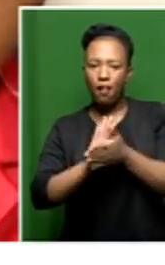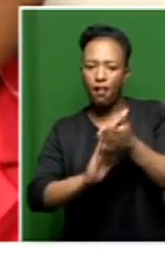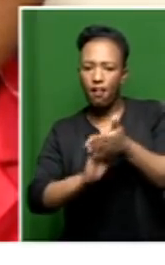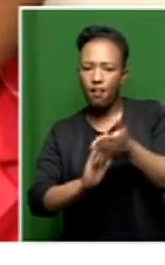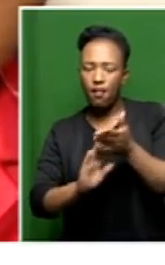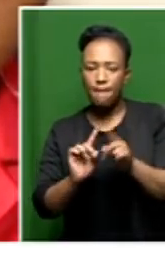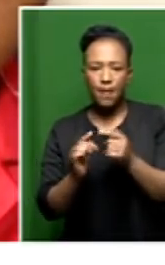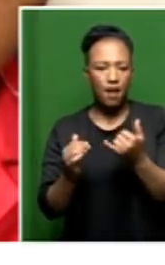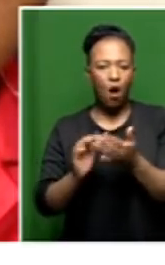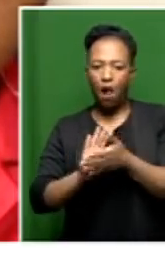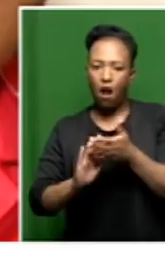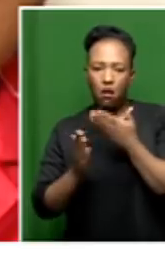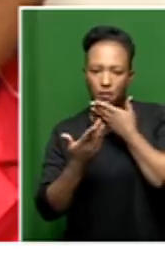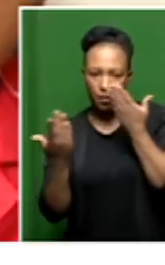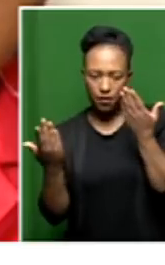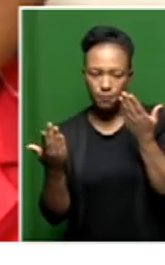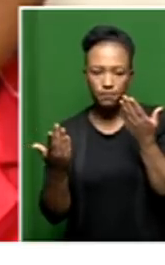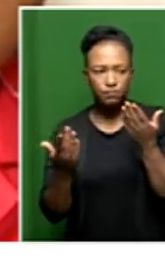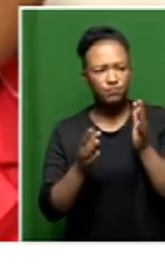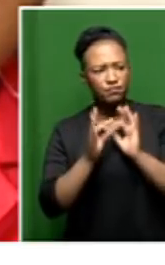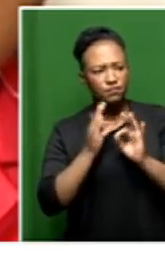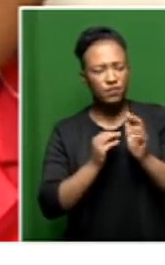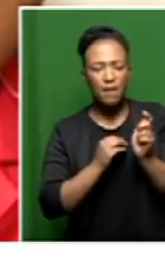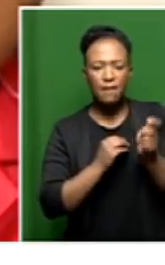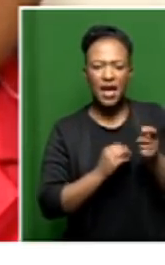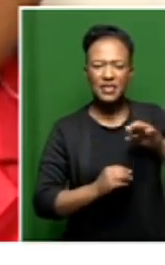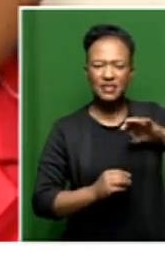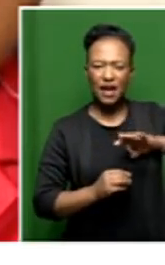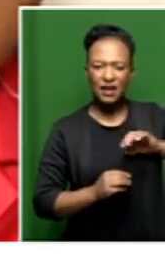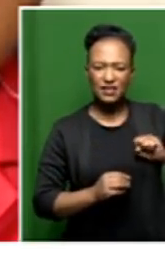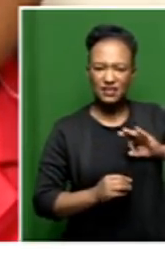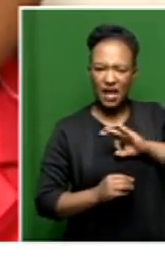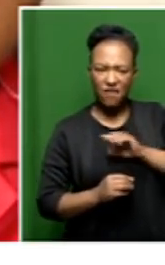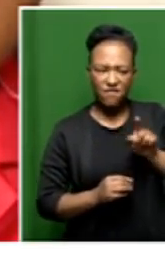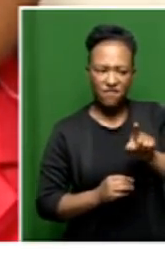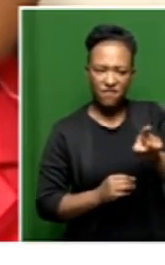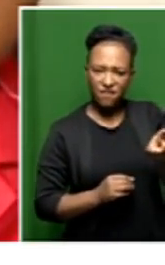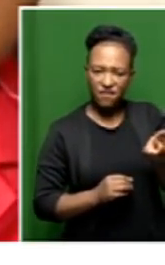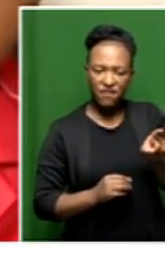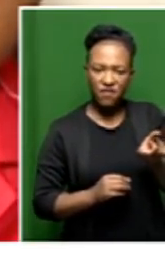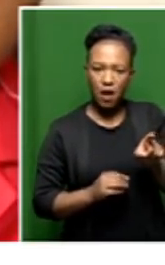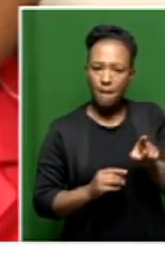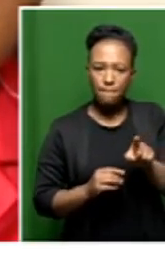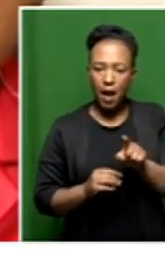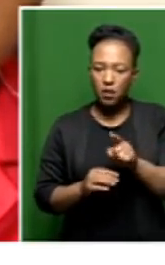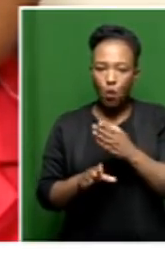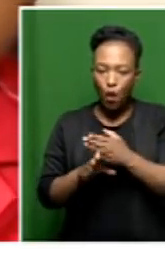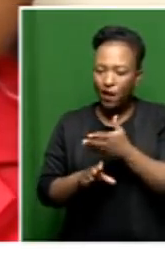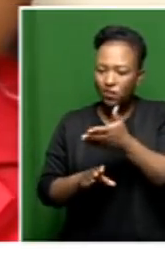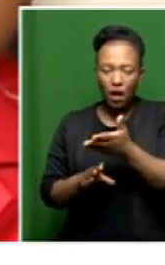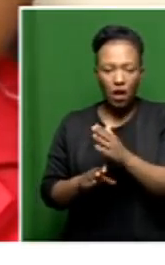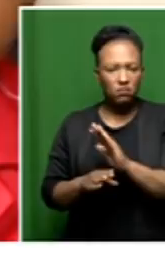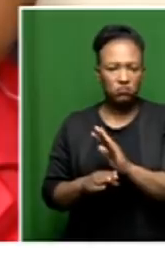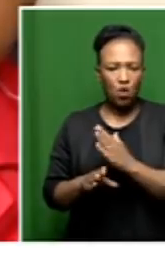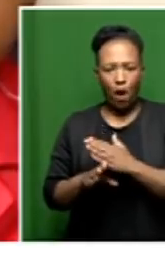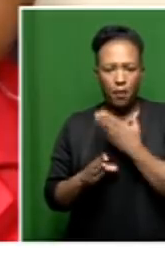explain to us the payment of salaries for staff members who are not physically working at the place for